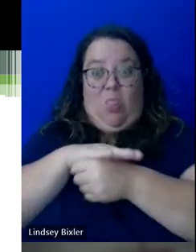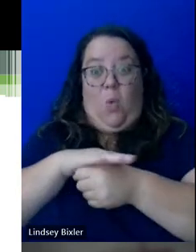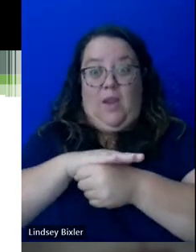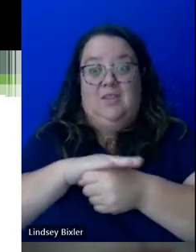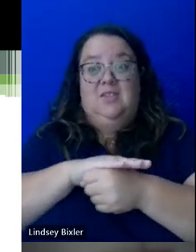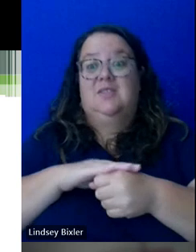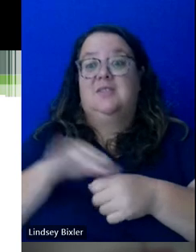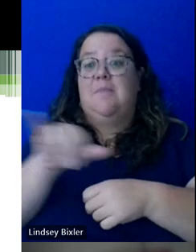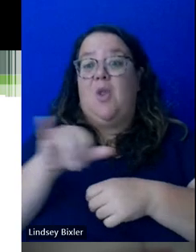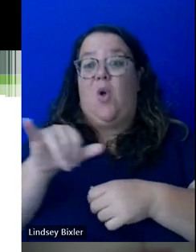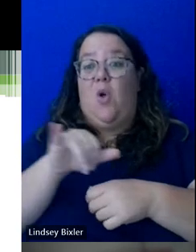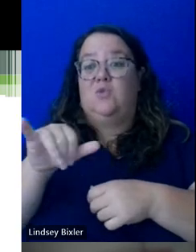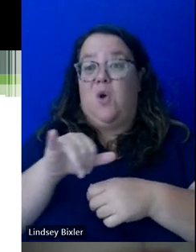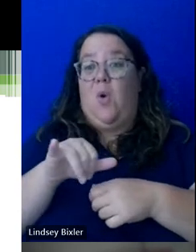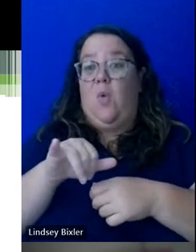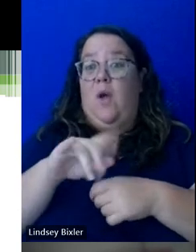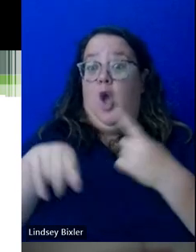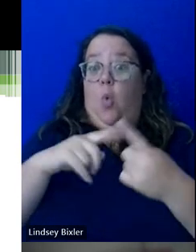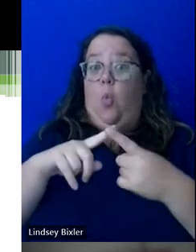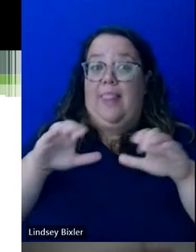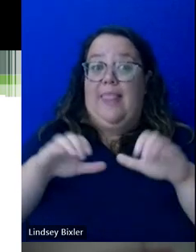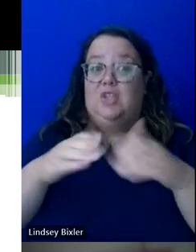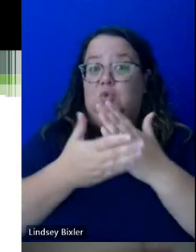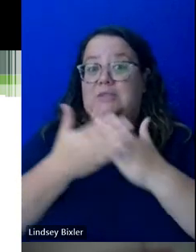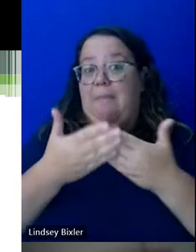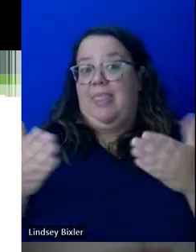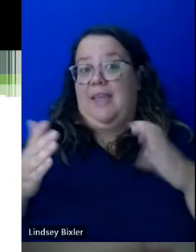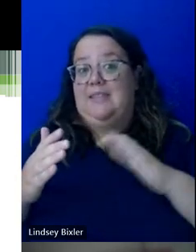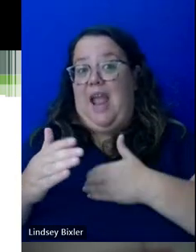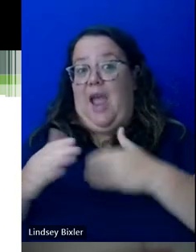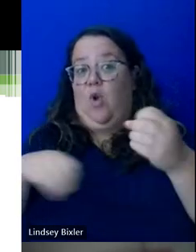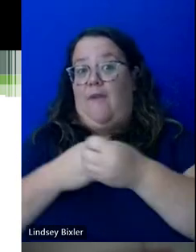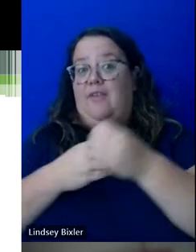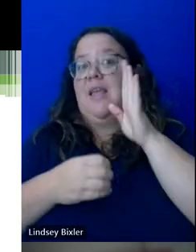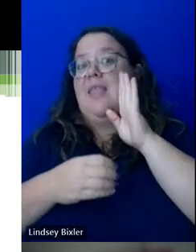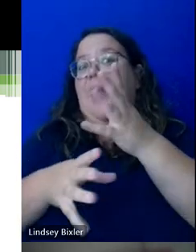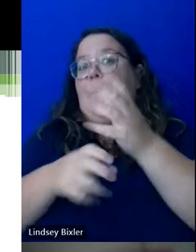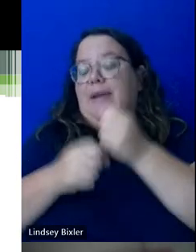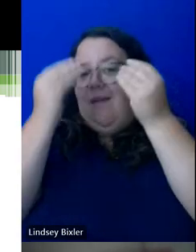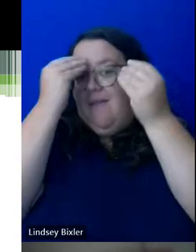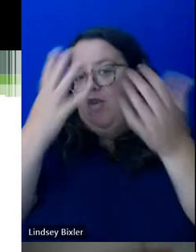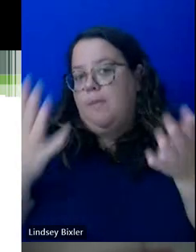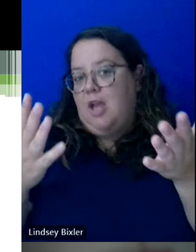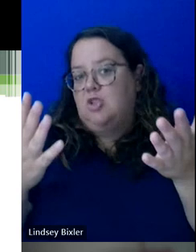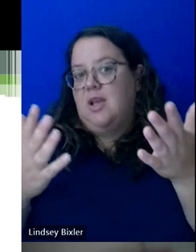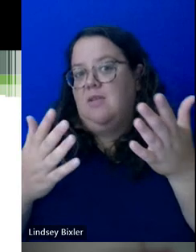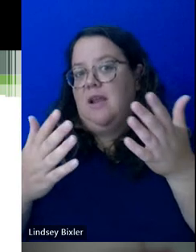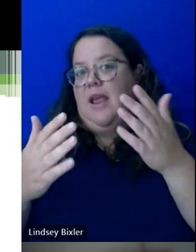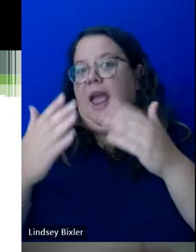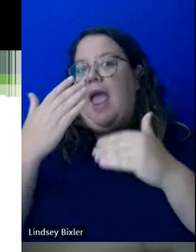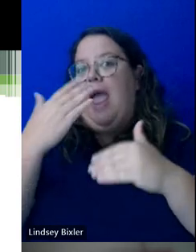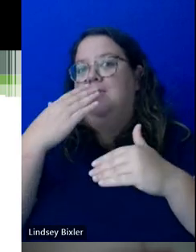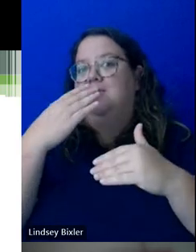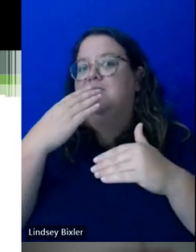recommendations that once they do certain things in our office, they get information and emails back from